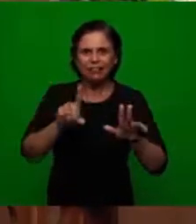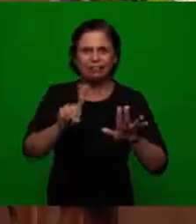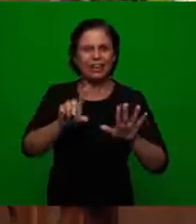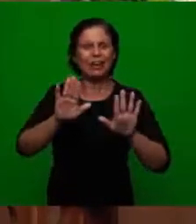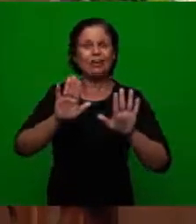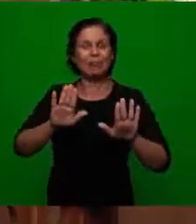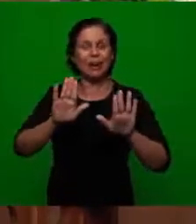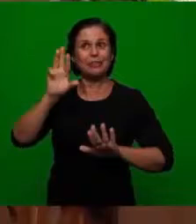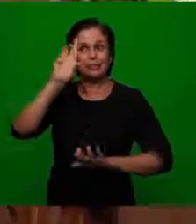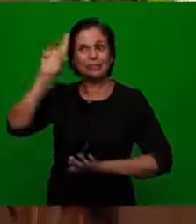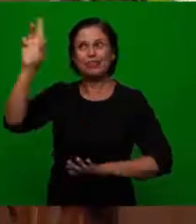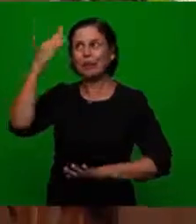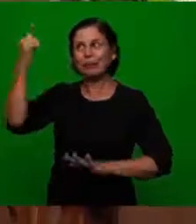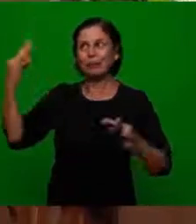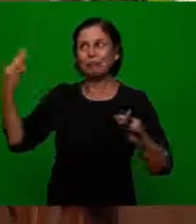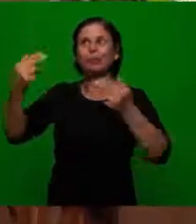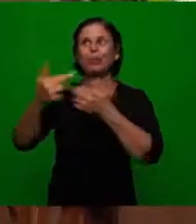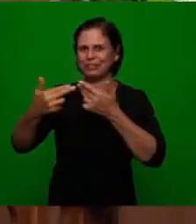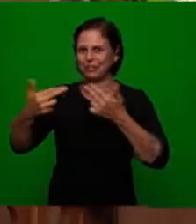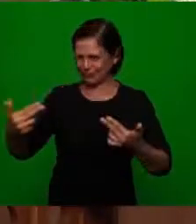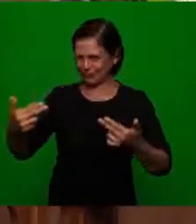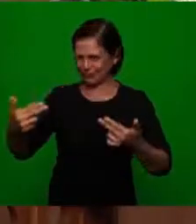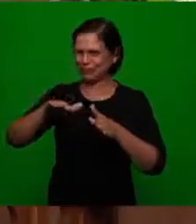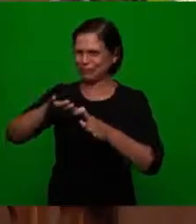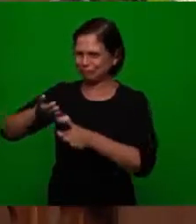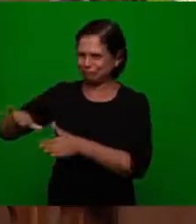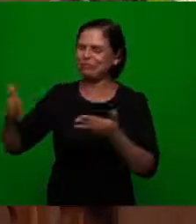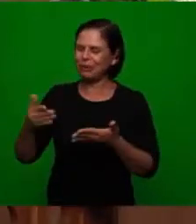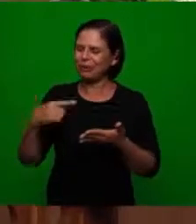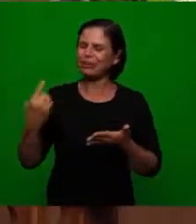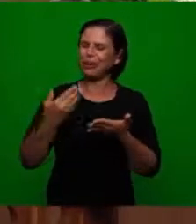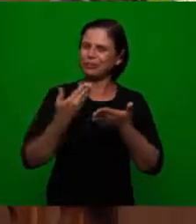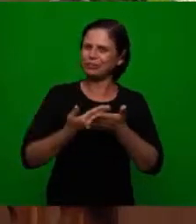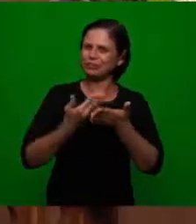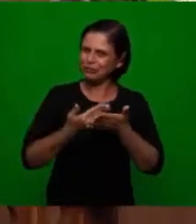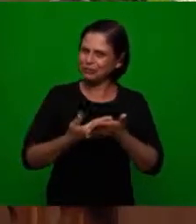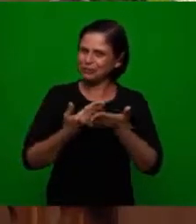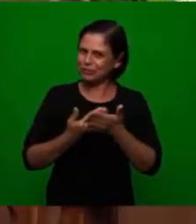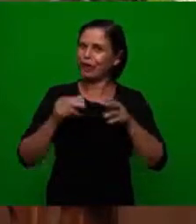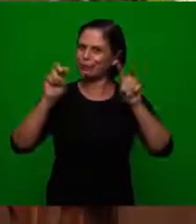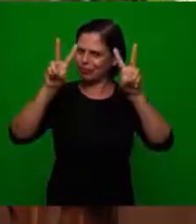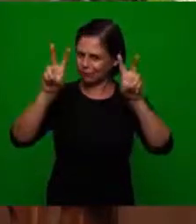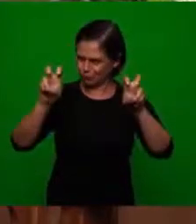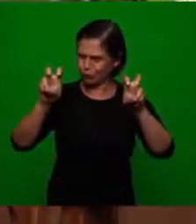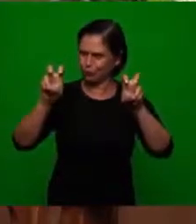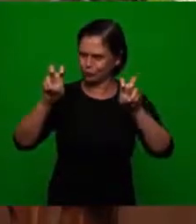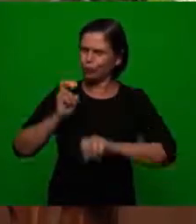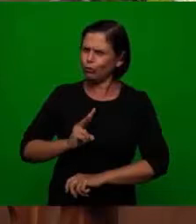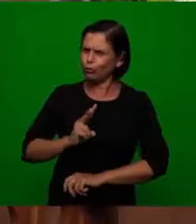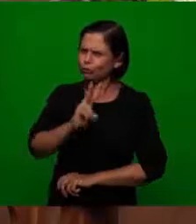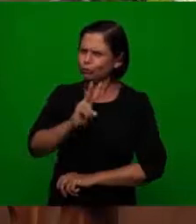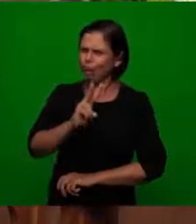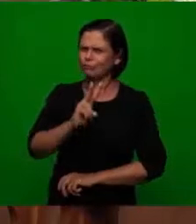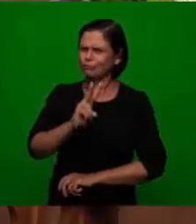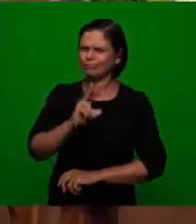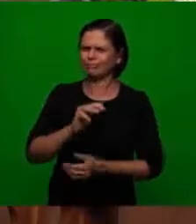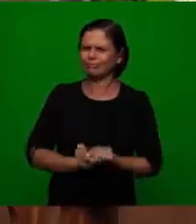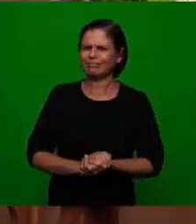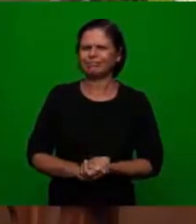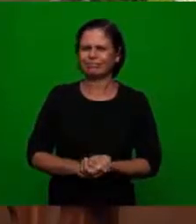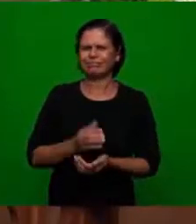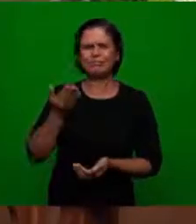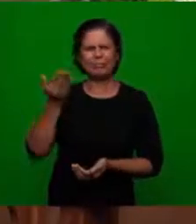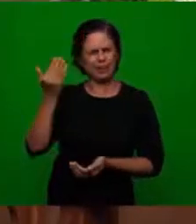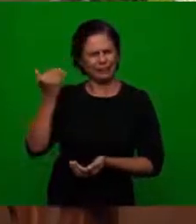So since we are going to enter into the subject, we are going to give a sequence to what we have already done